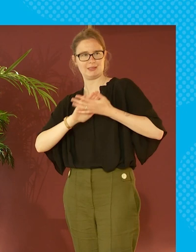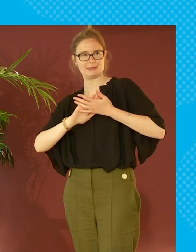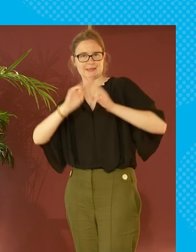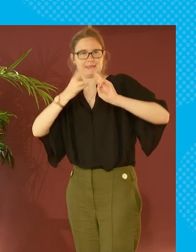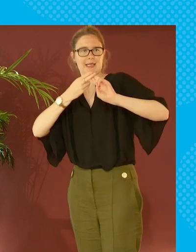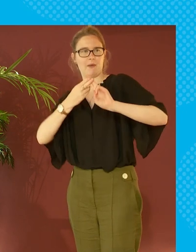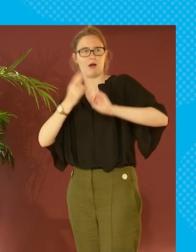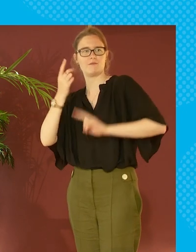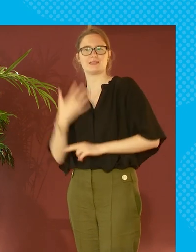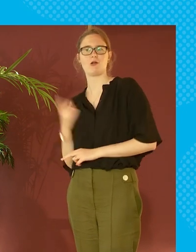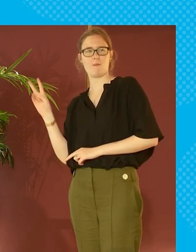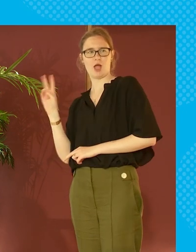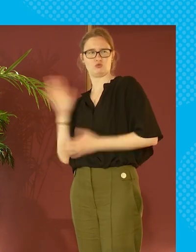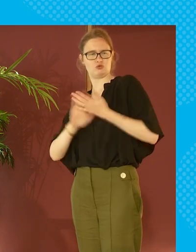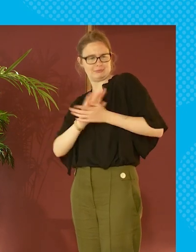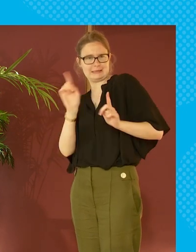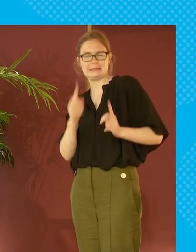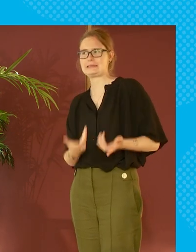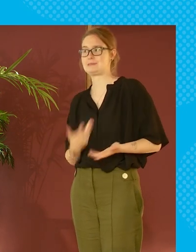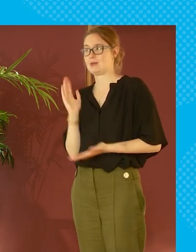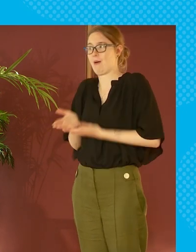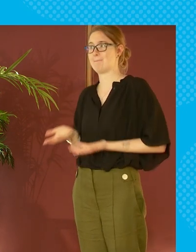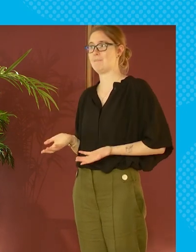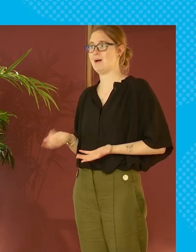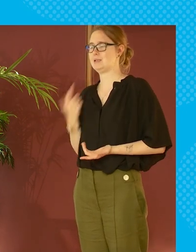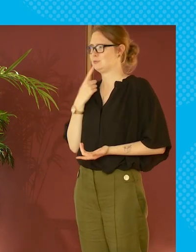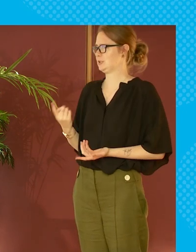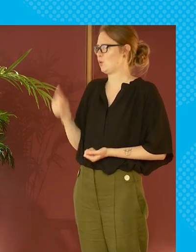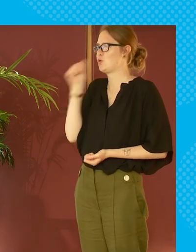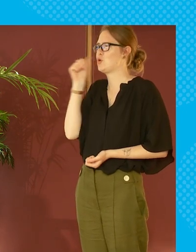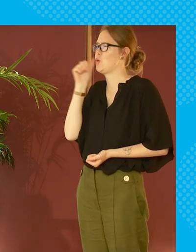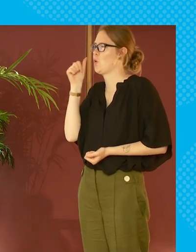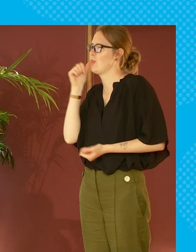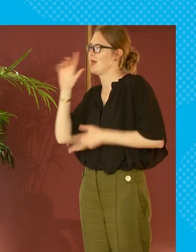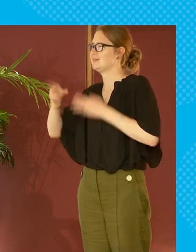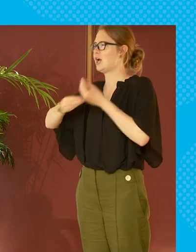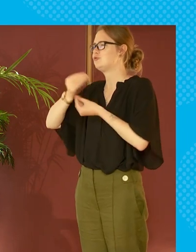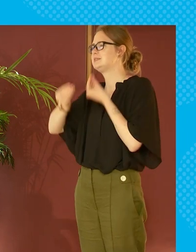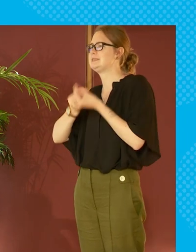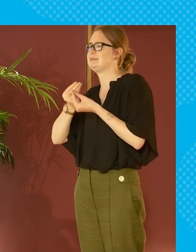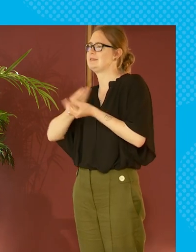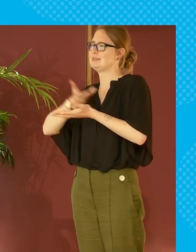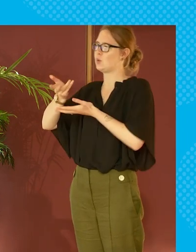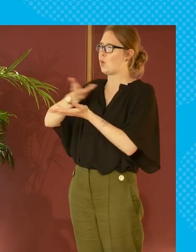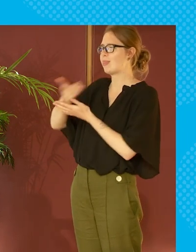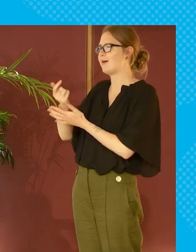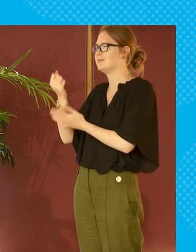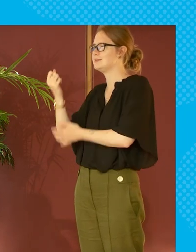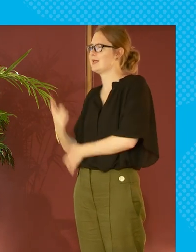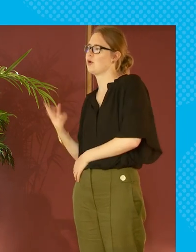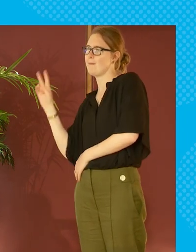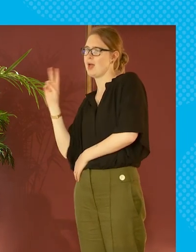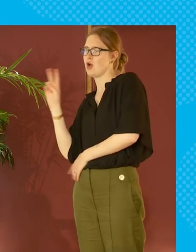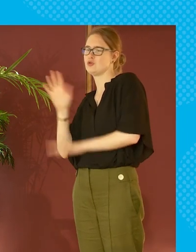says what do you mean stigma for single parents seriously and i says well you know the the whole narrative and discourse that single